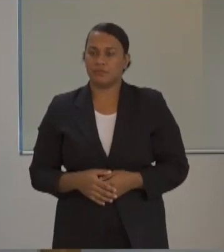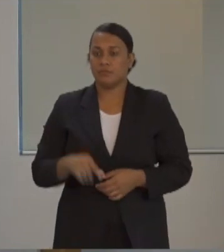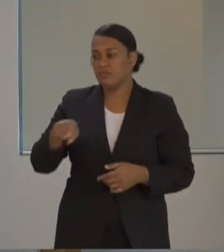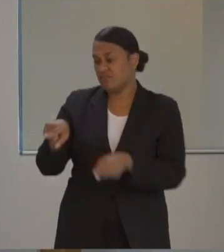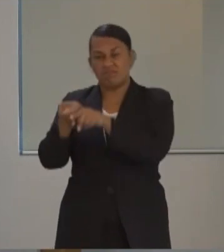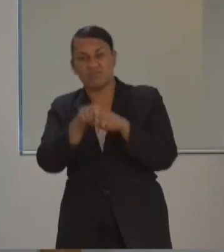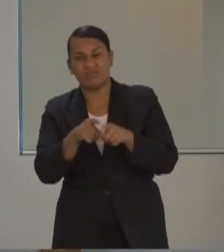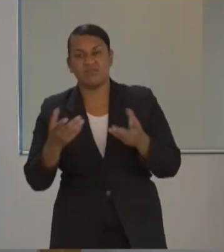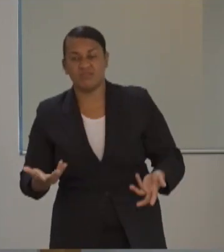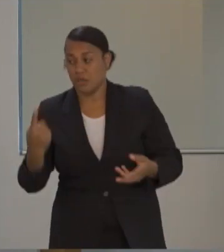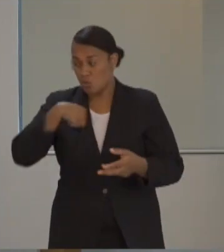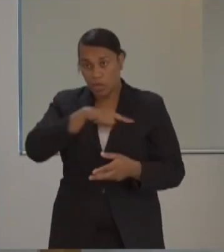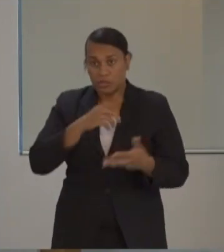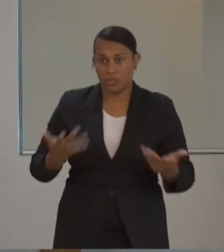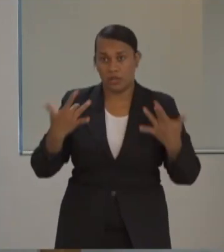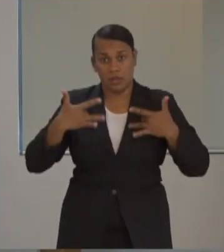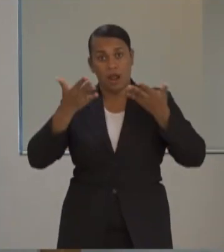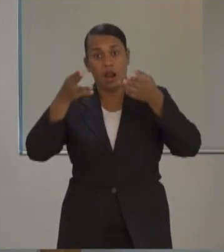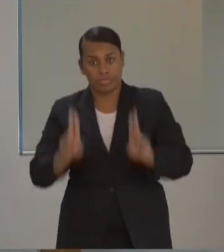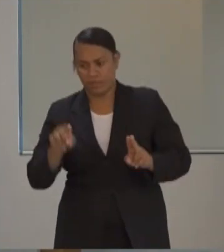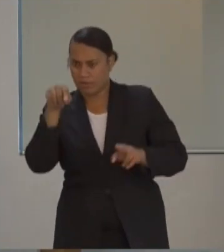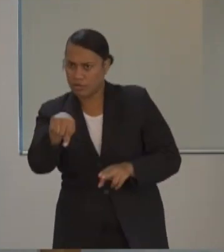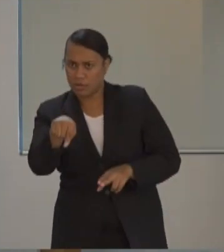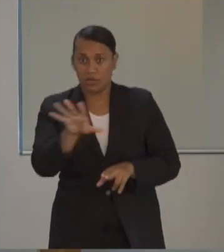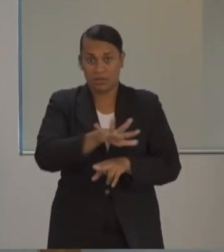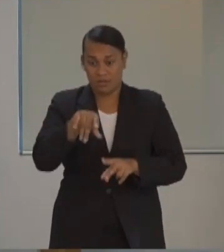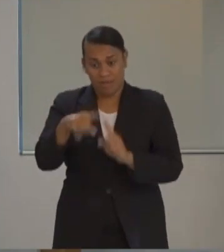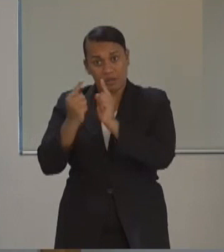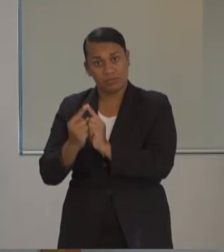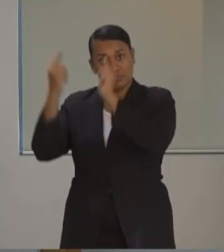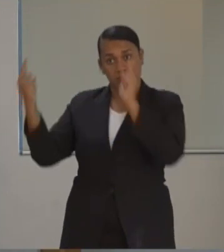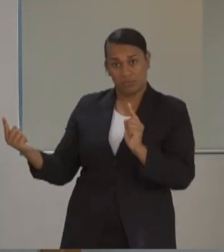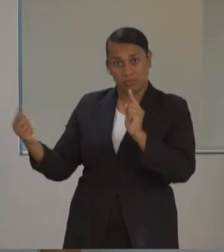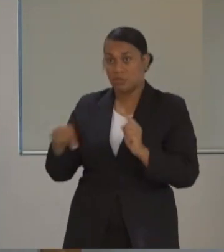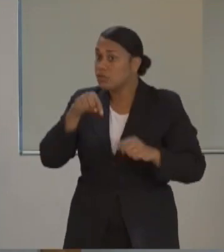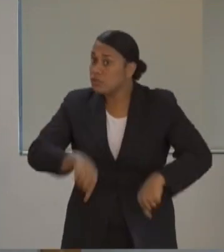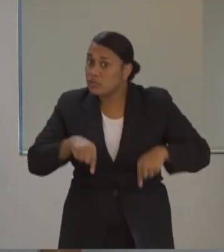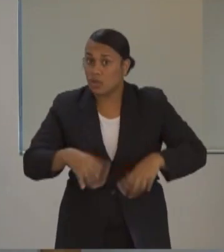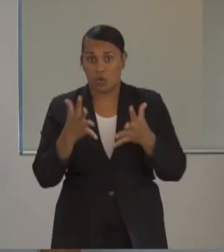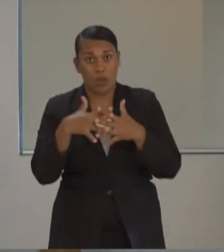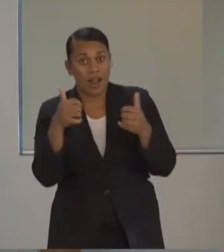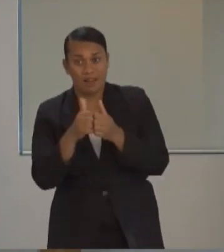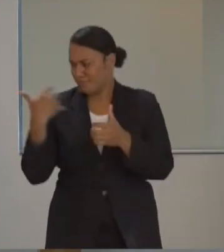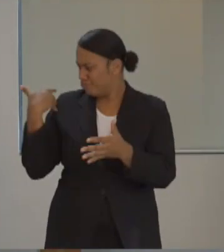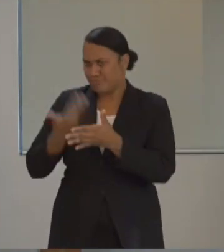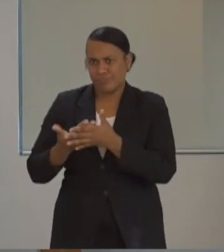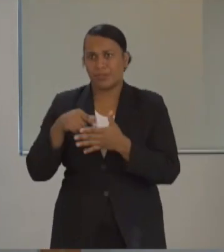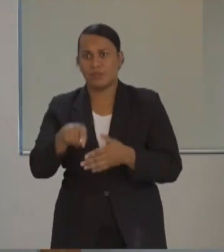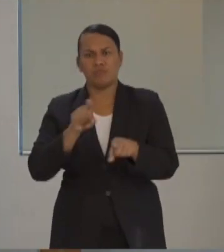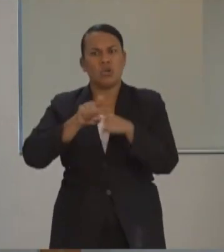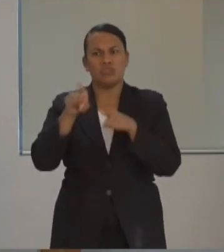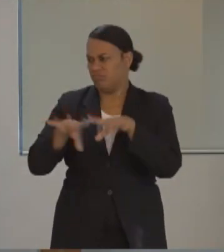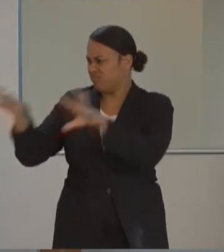death for vulnerable Fijians. This weekend, aside from dozens more arrests, we have